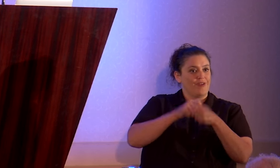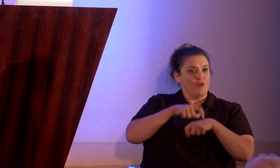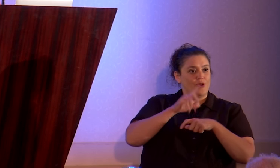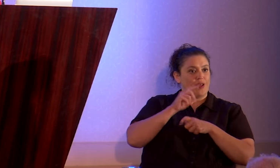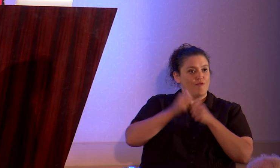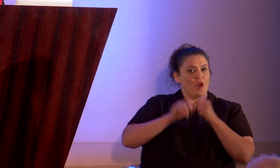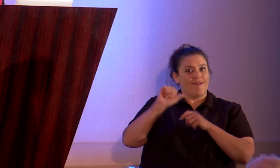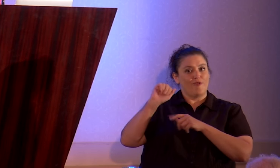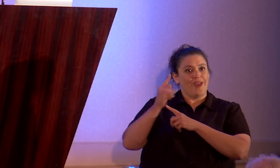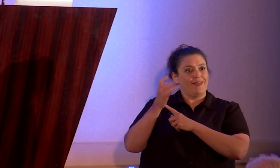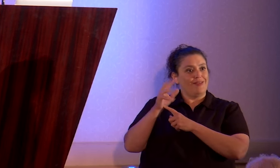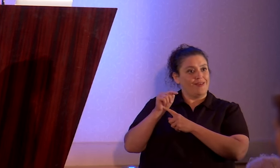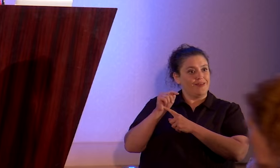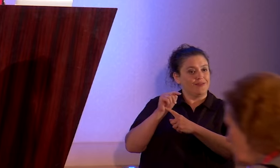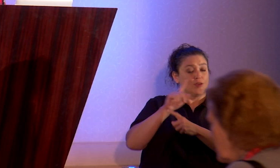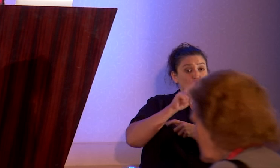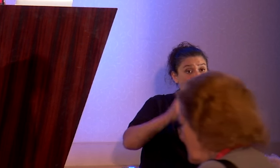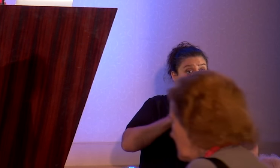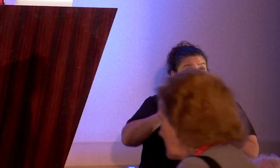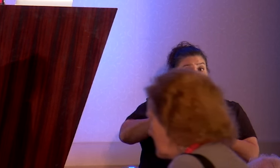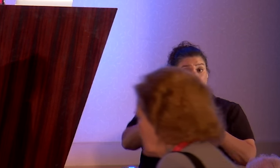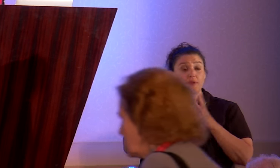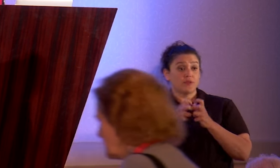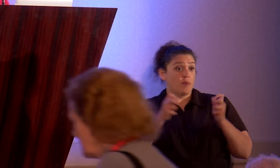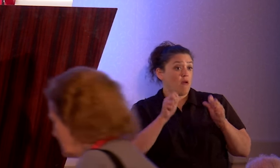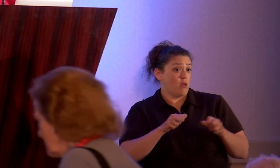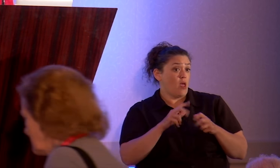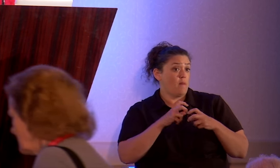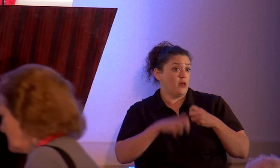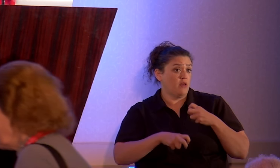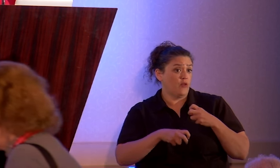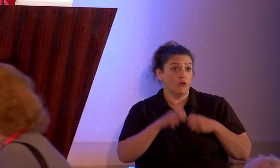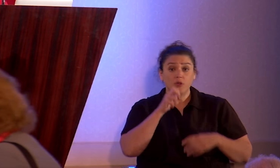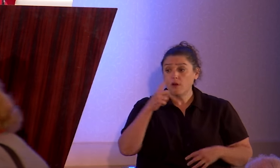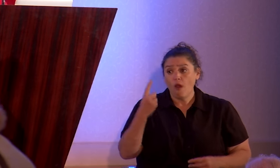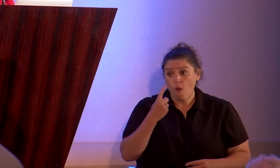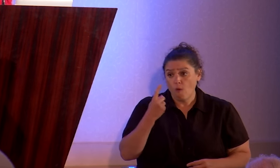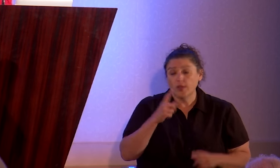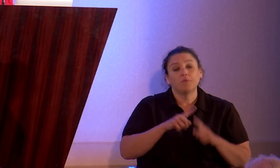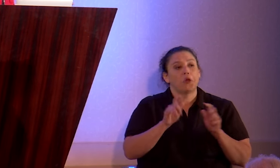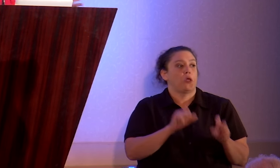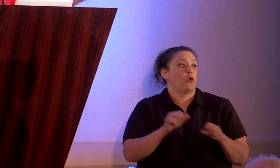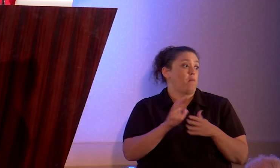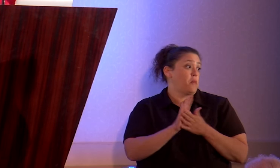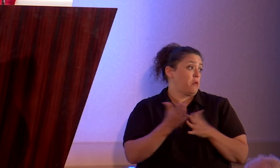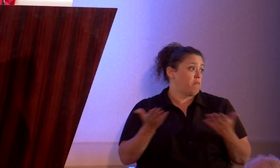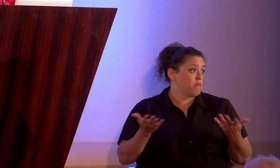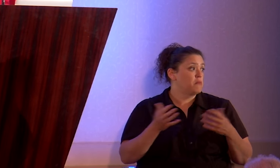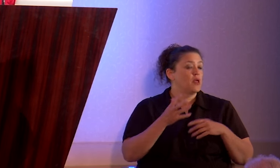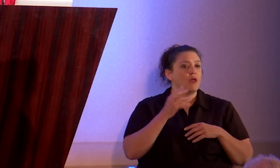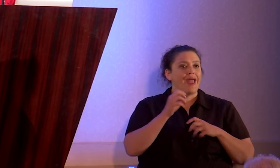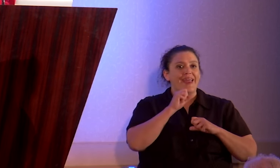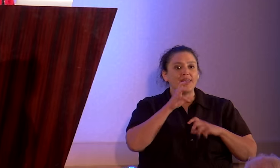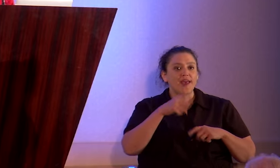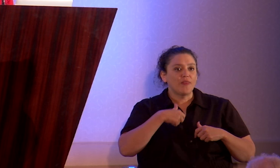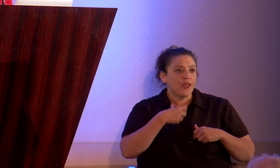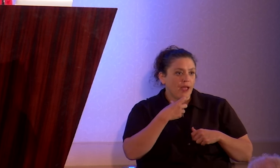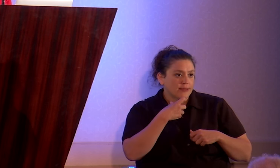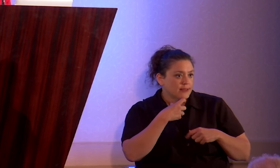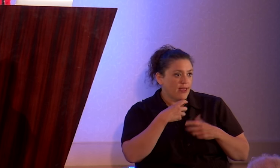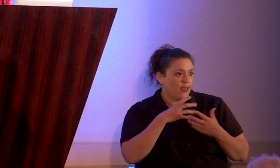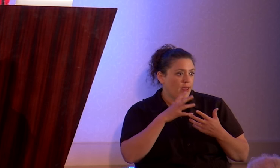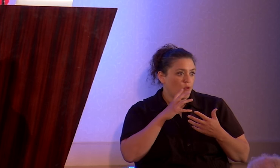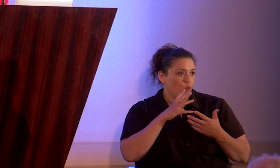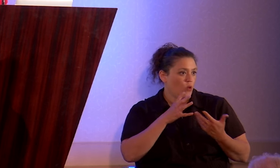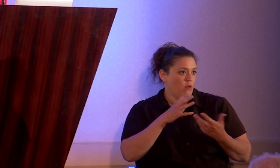atheist. The reality is that coming out can be difficult. It isn't always, but it can be. And nothing I say is going to make